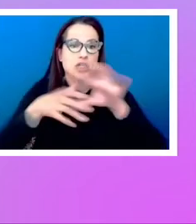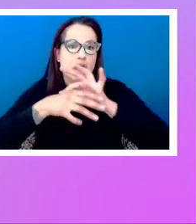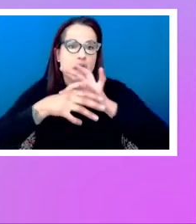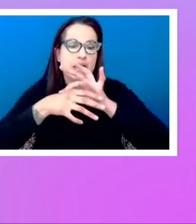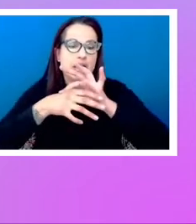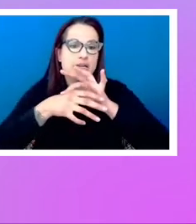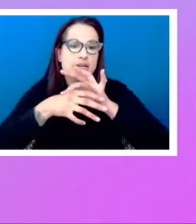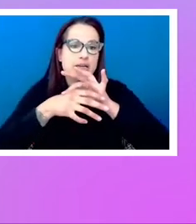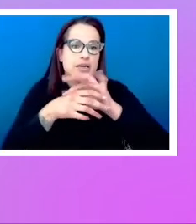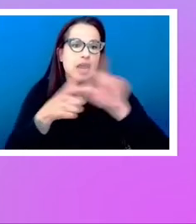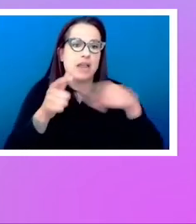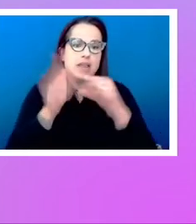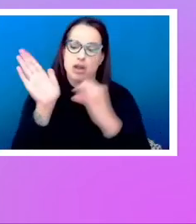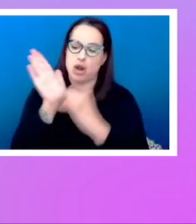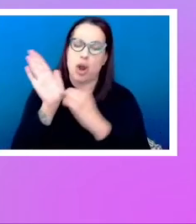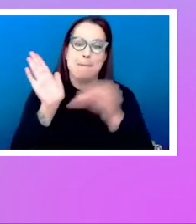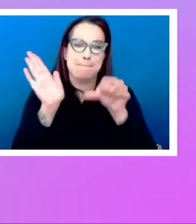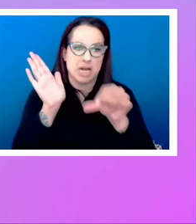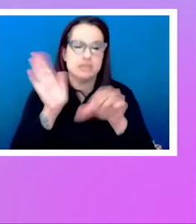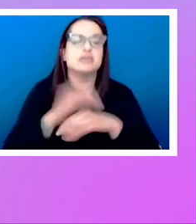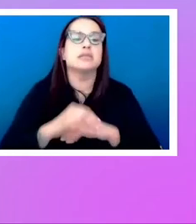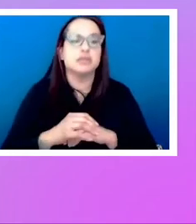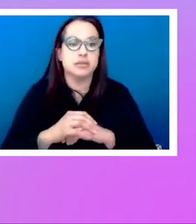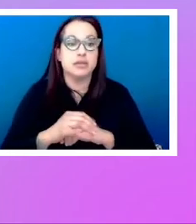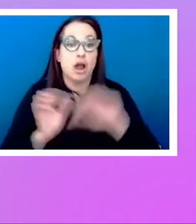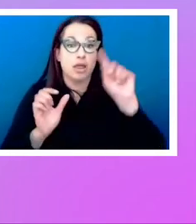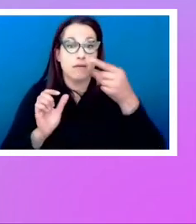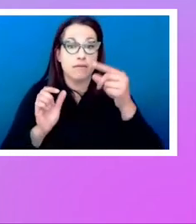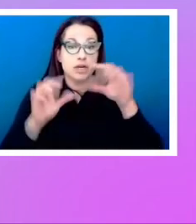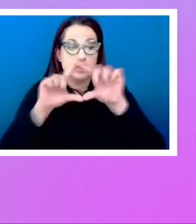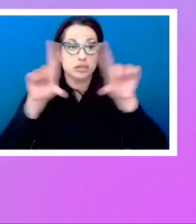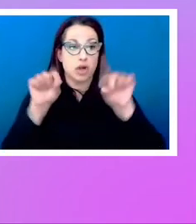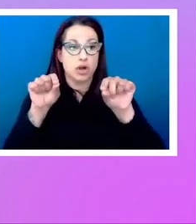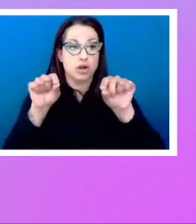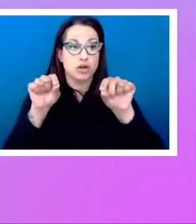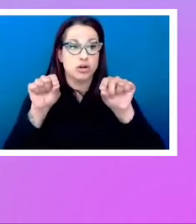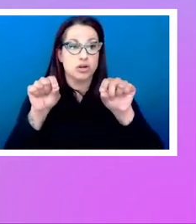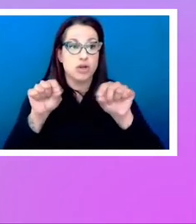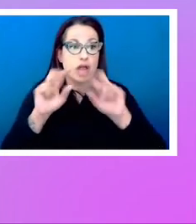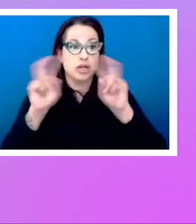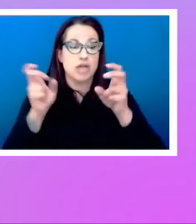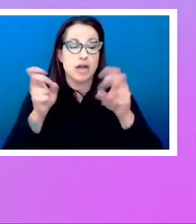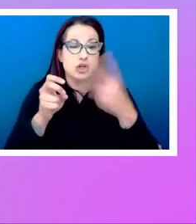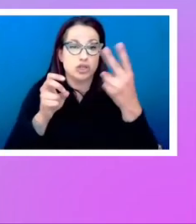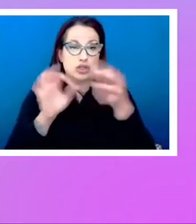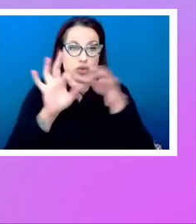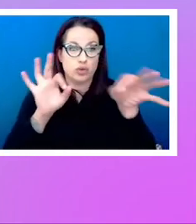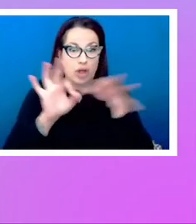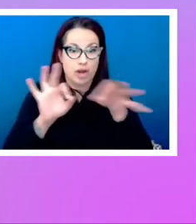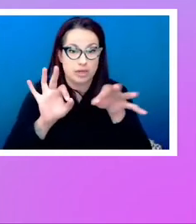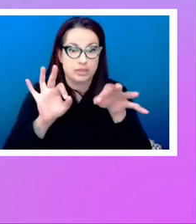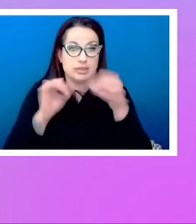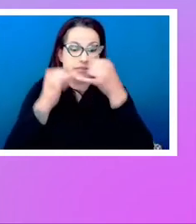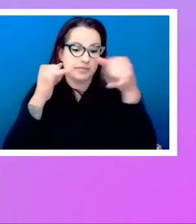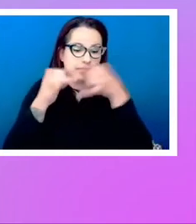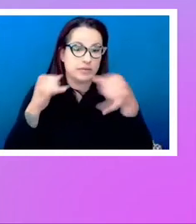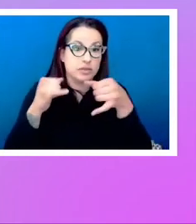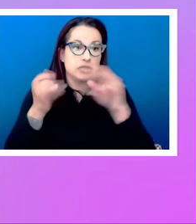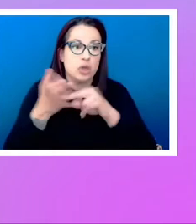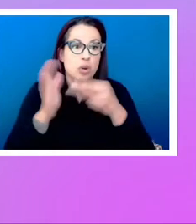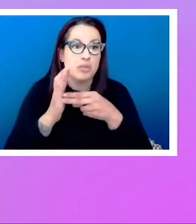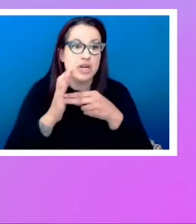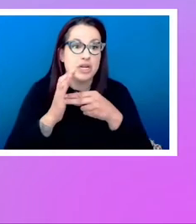a button at the bottom. And the first card, the title is two lines long, which means that the border underneath